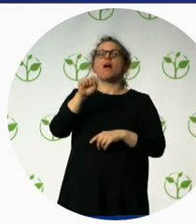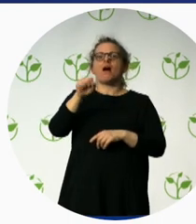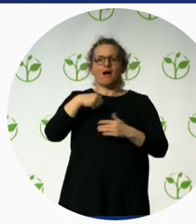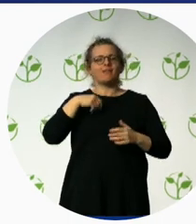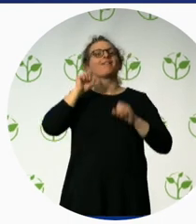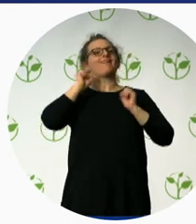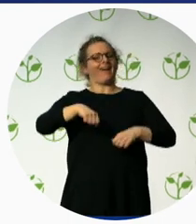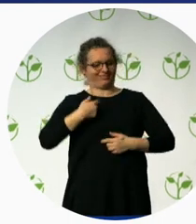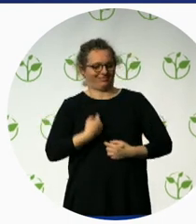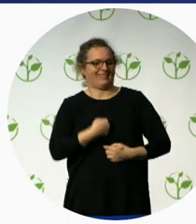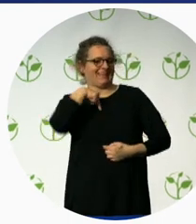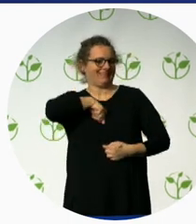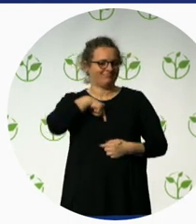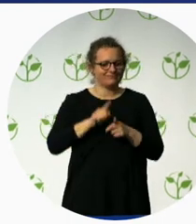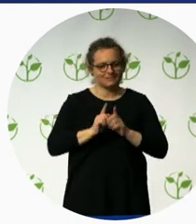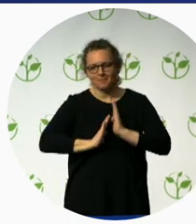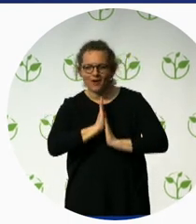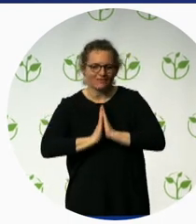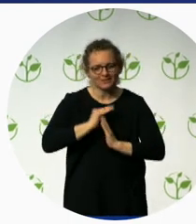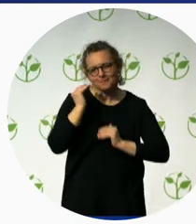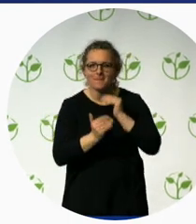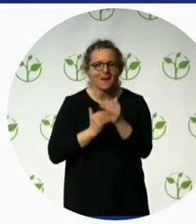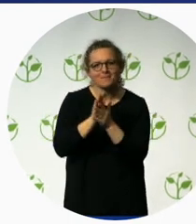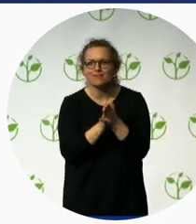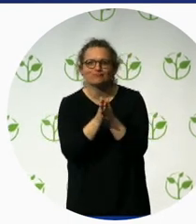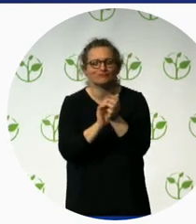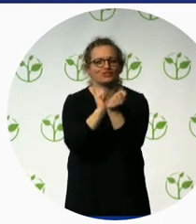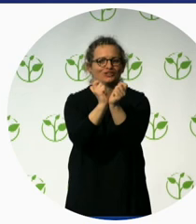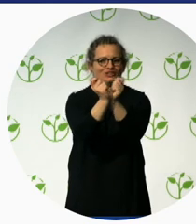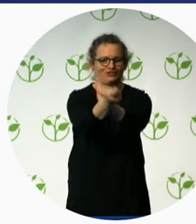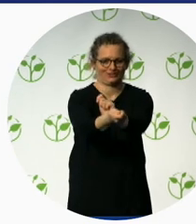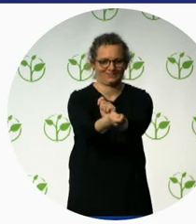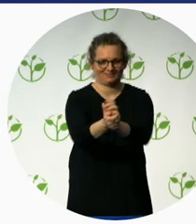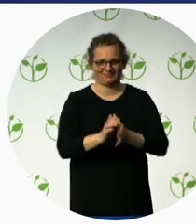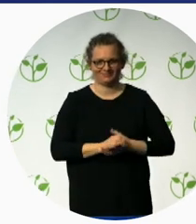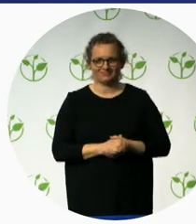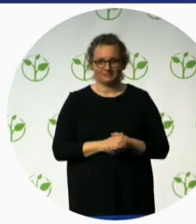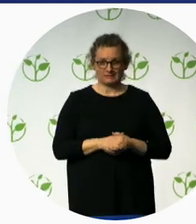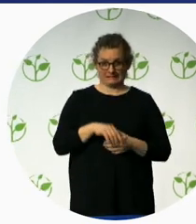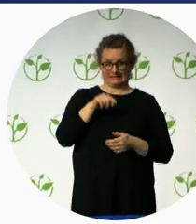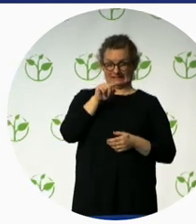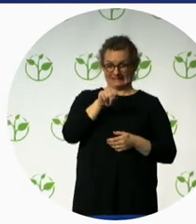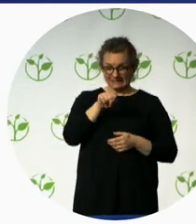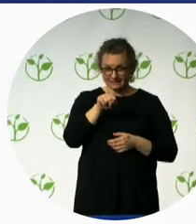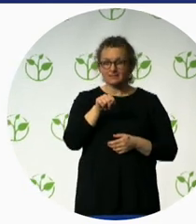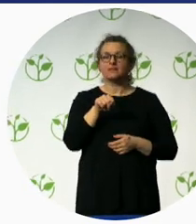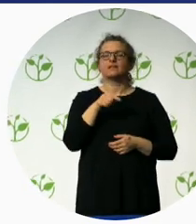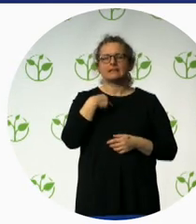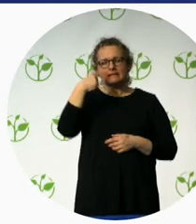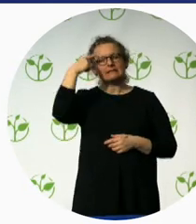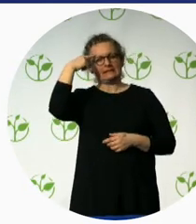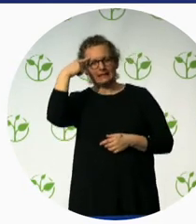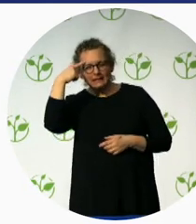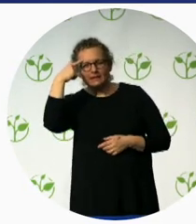one of the role of the European Union and also the European Parliament and Council is to